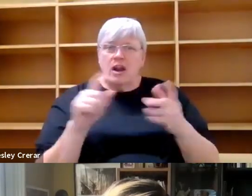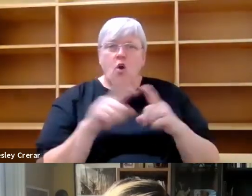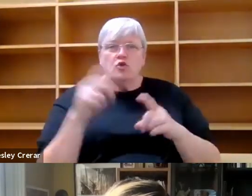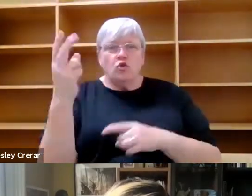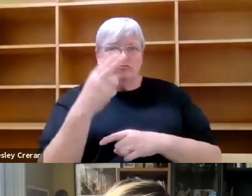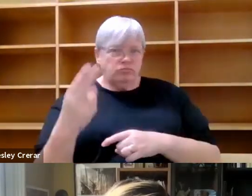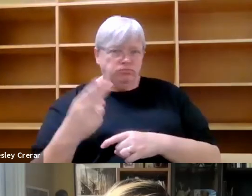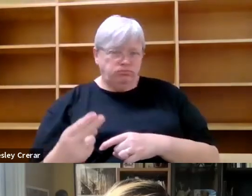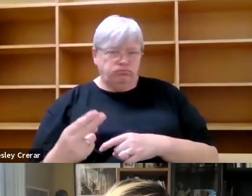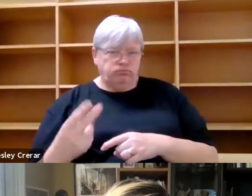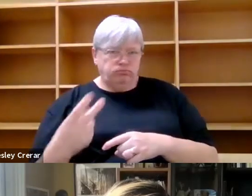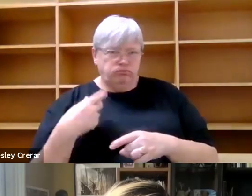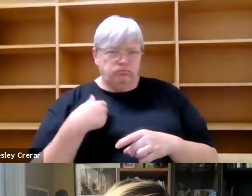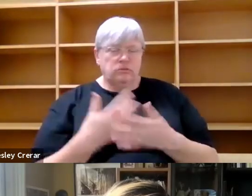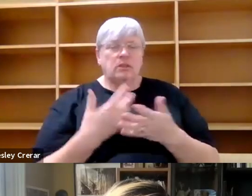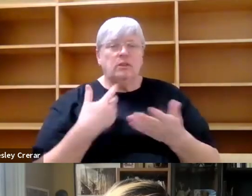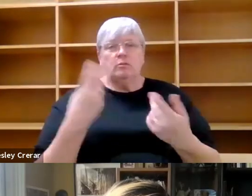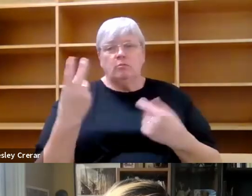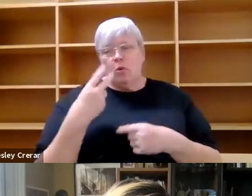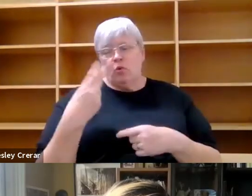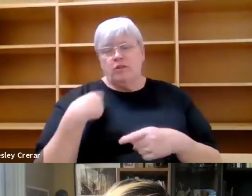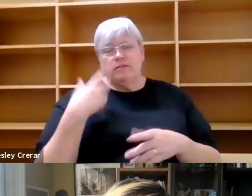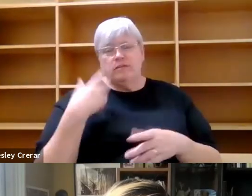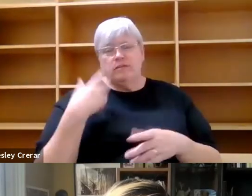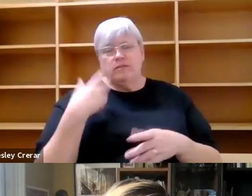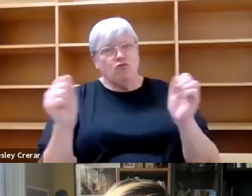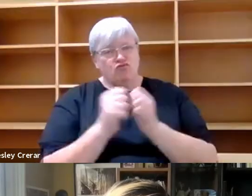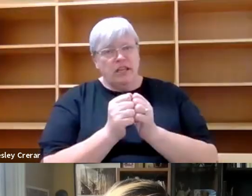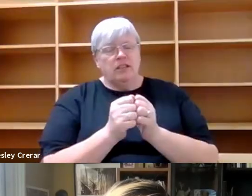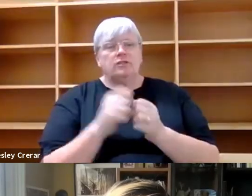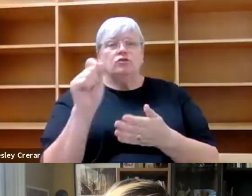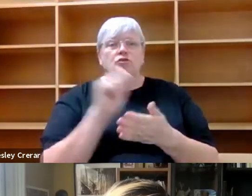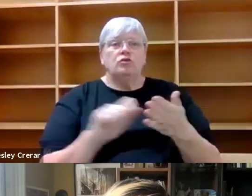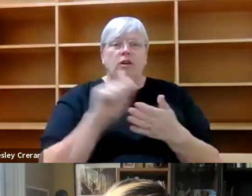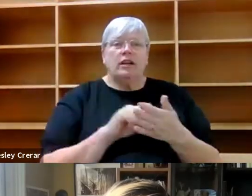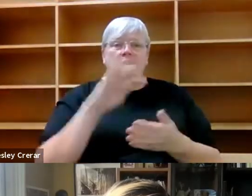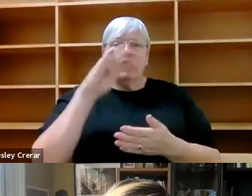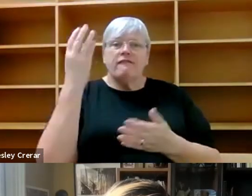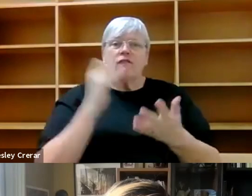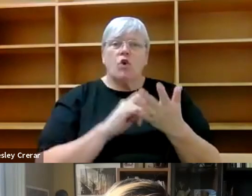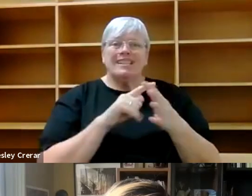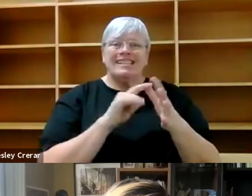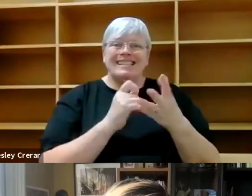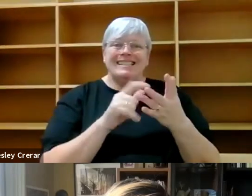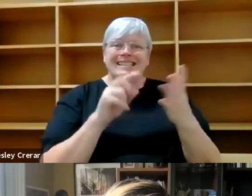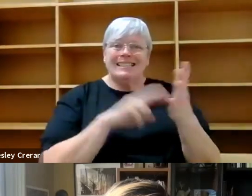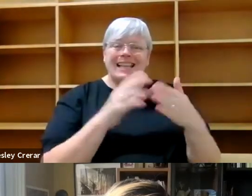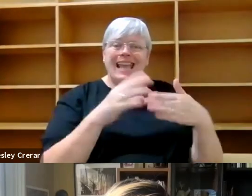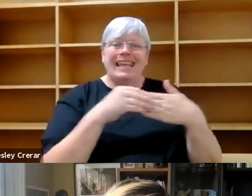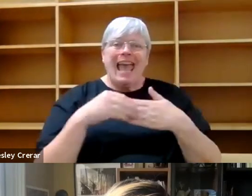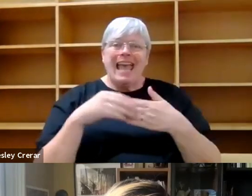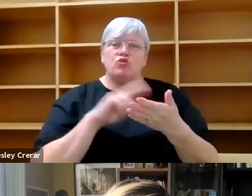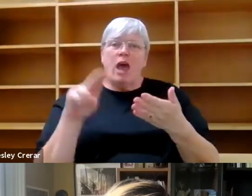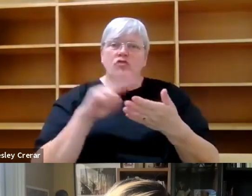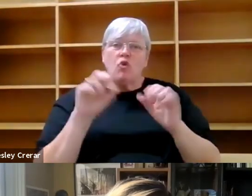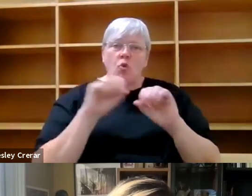I took on this, like, small commission to write, like, a four seasons, like, guide to, to the natural world. And it was amazing to